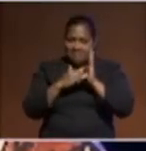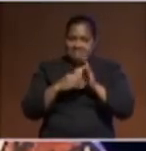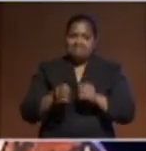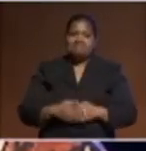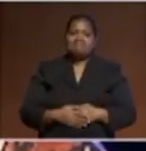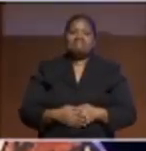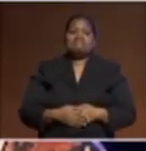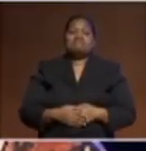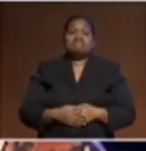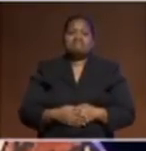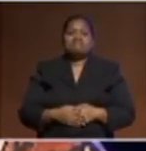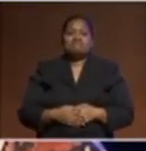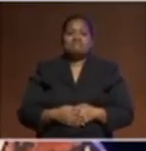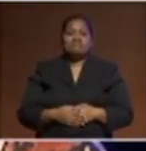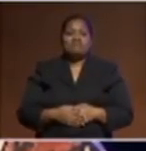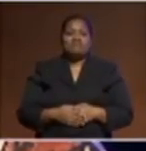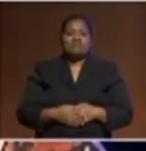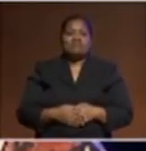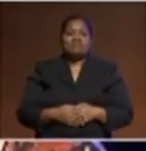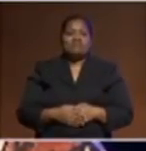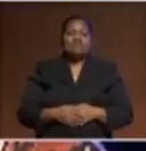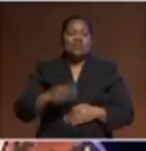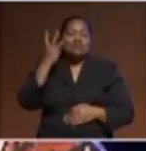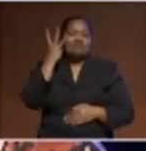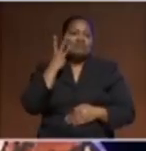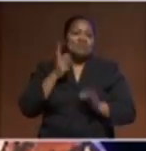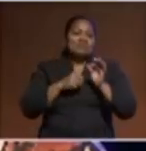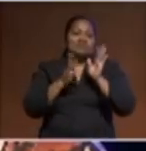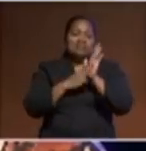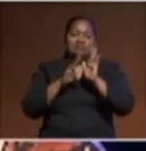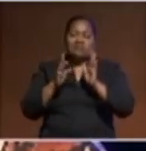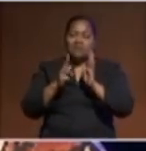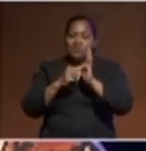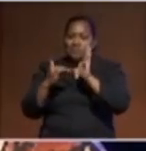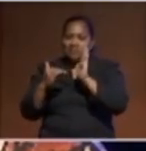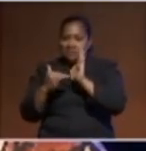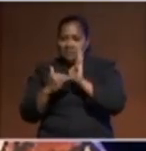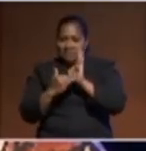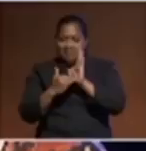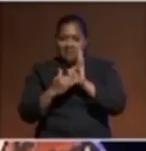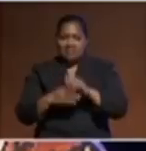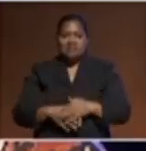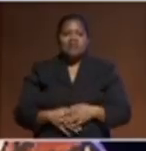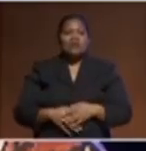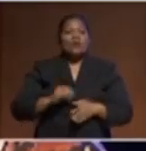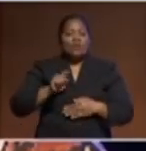line of women Prime Ministers in New Zealand. And she continues to carry the torch